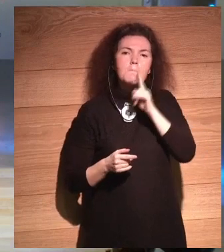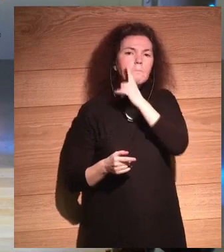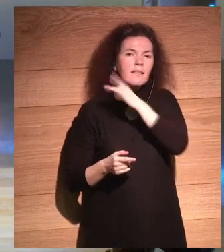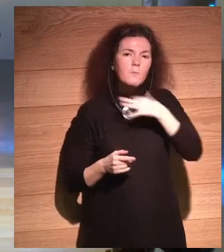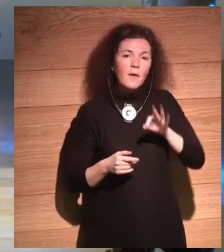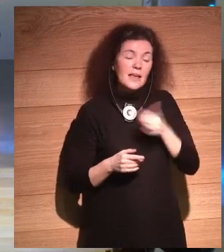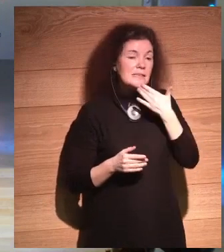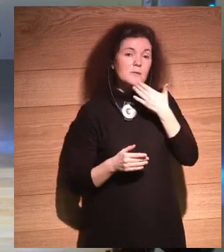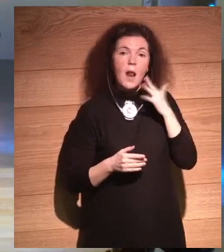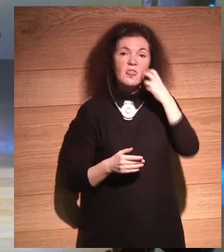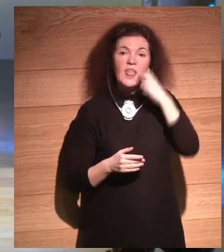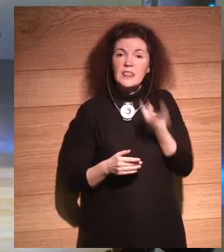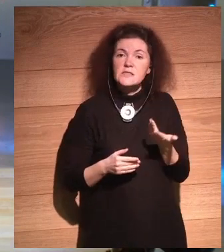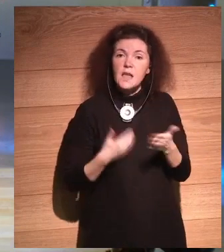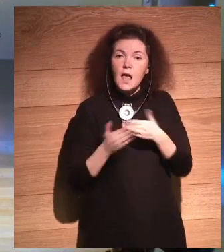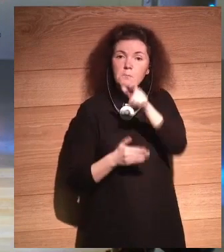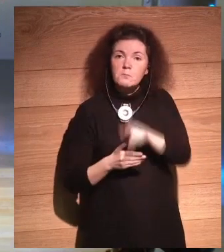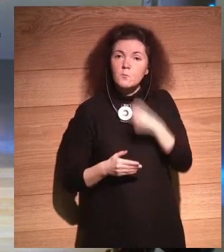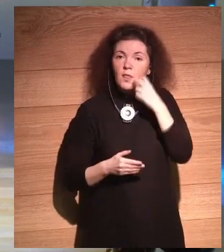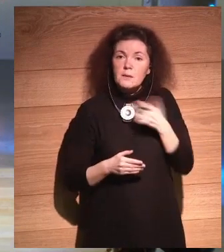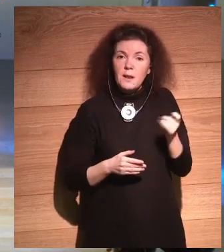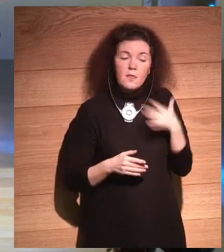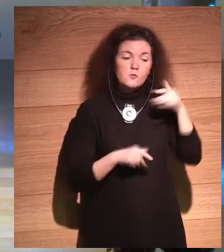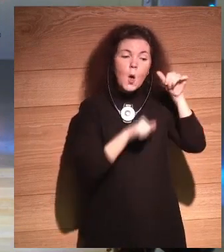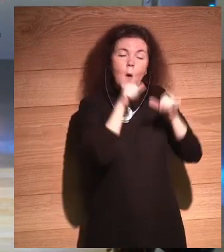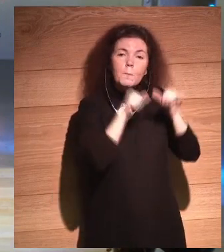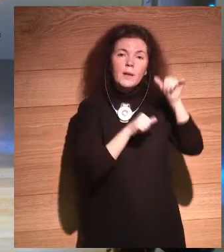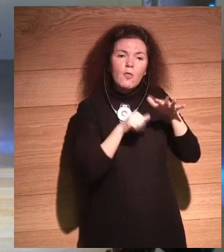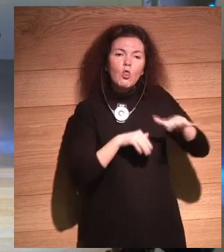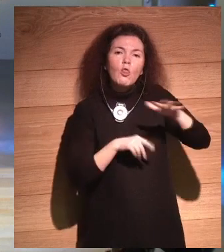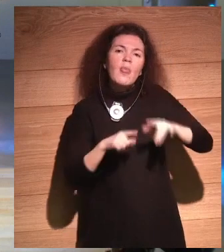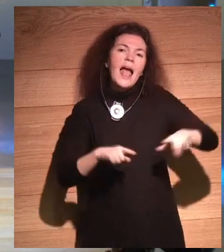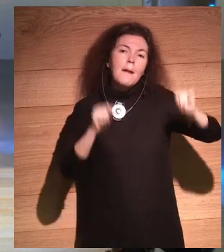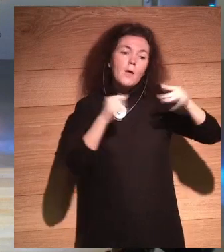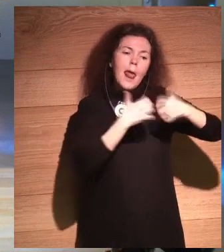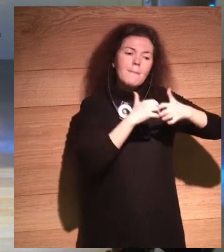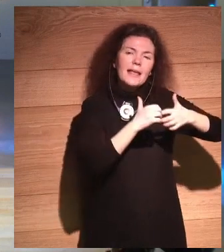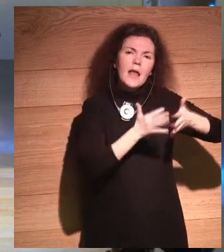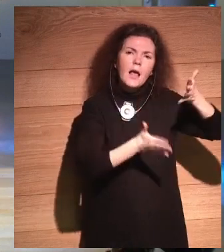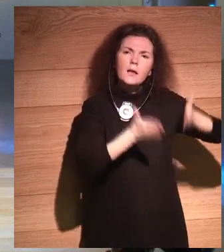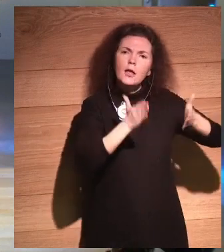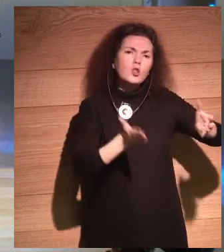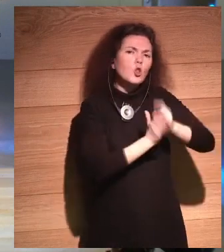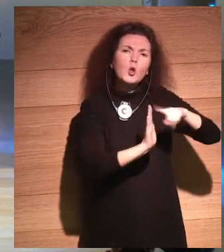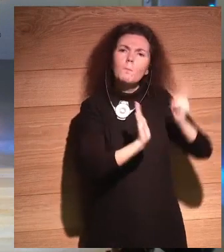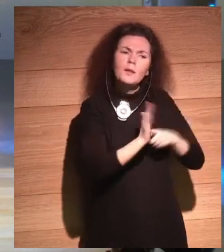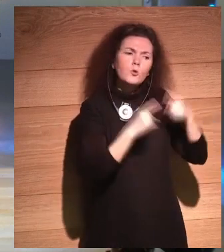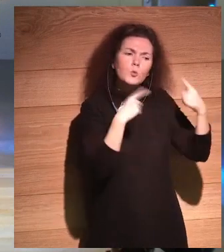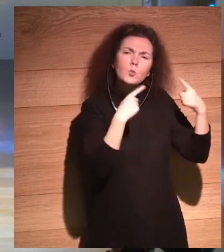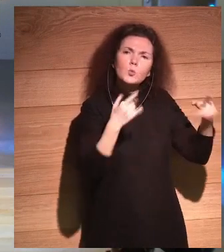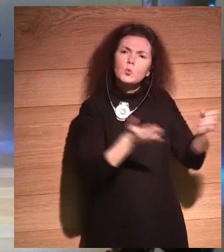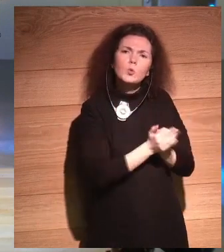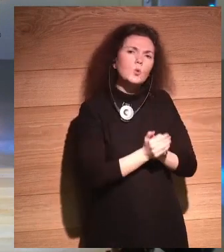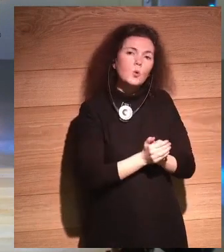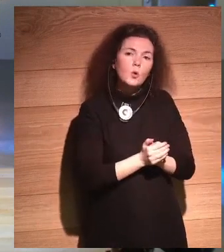be a dentist. This was an operation in Japan where the machine did the whole thing by itself. Not sure I would want to go